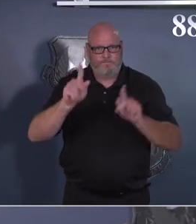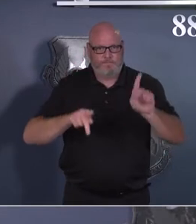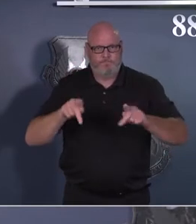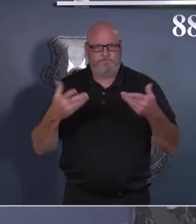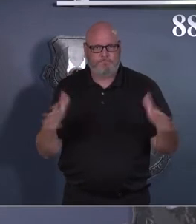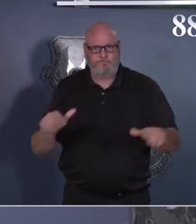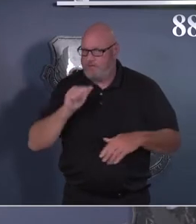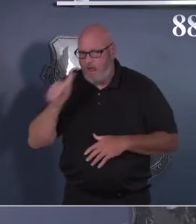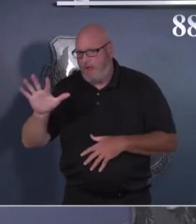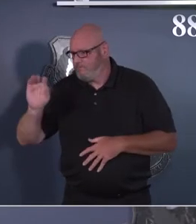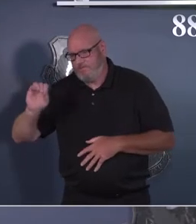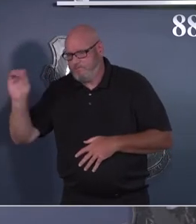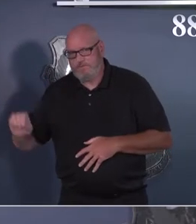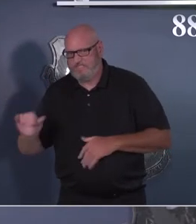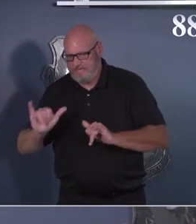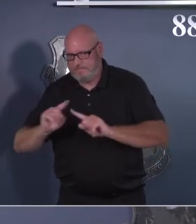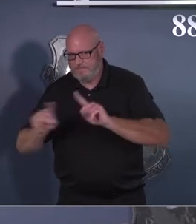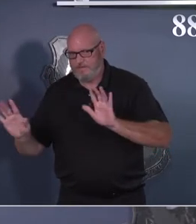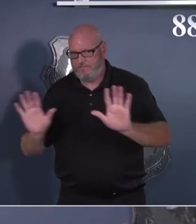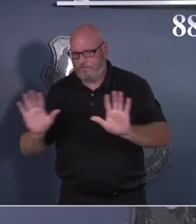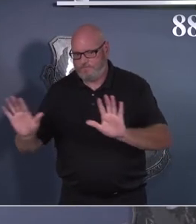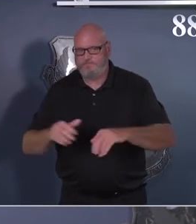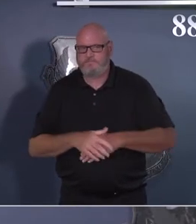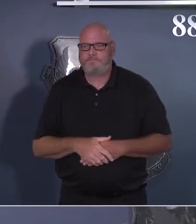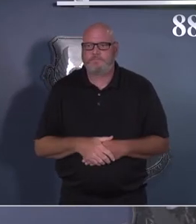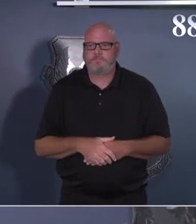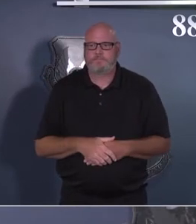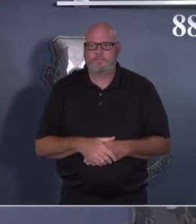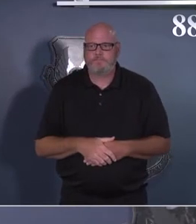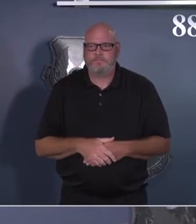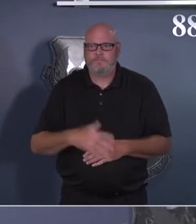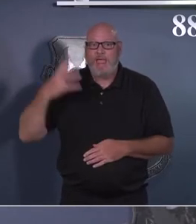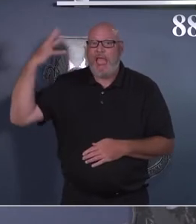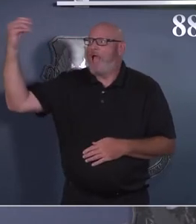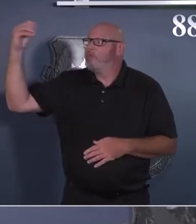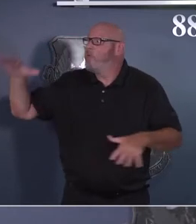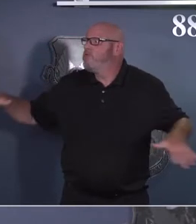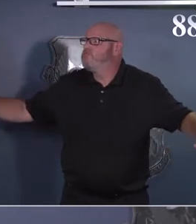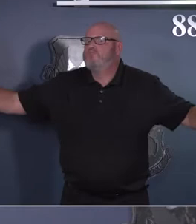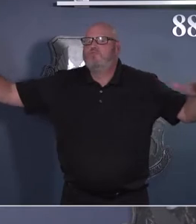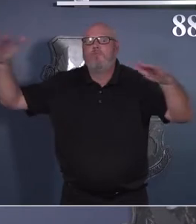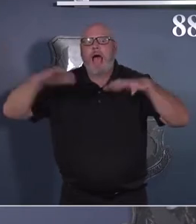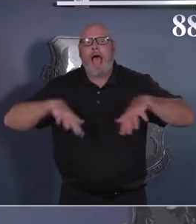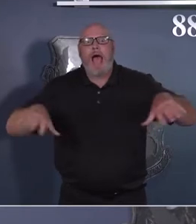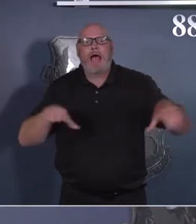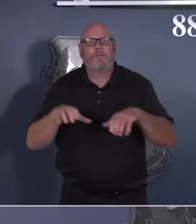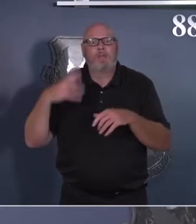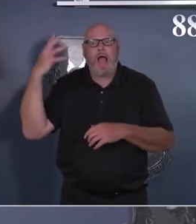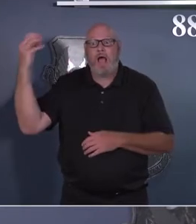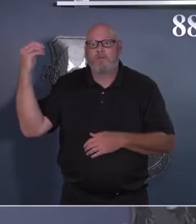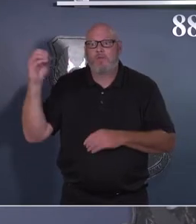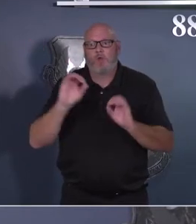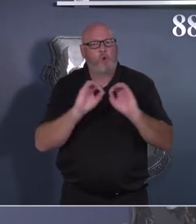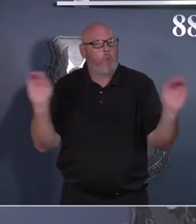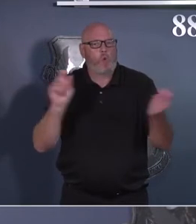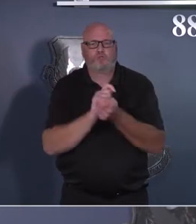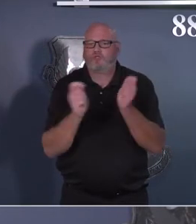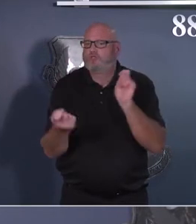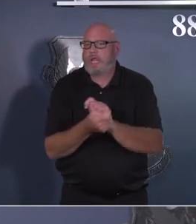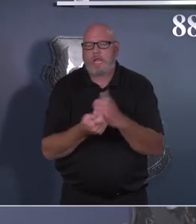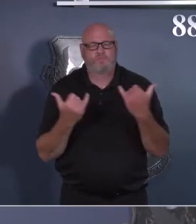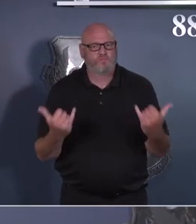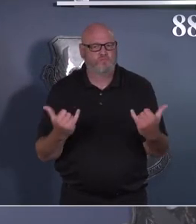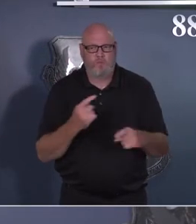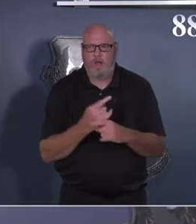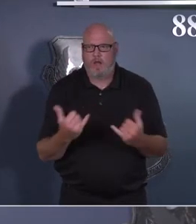We are not changing gathering guidance for outdoor activities. So there's no restrictions on that. All we ask you to do is maintain that